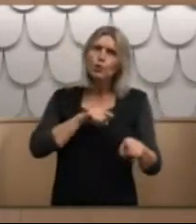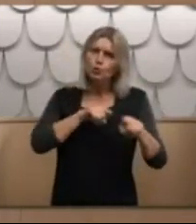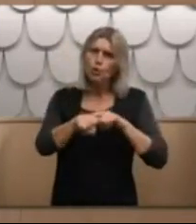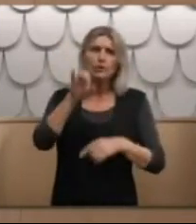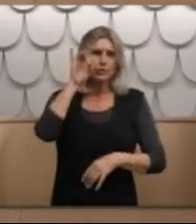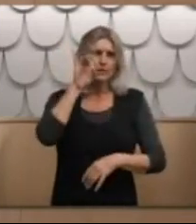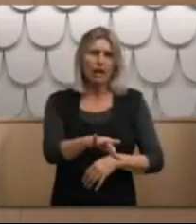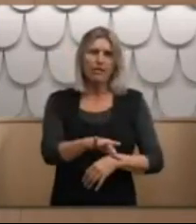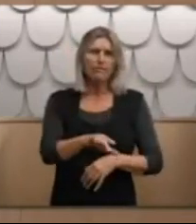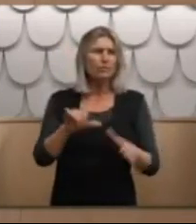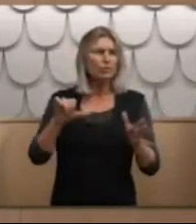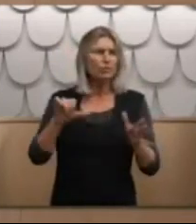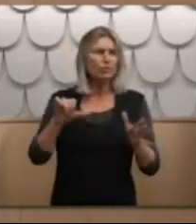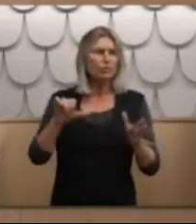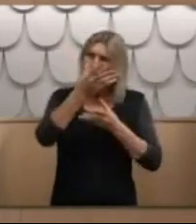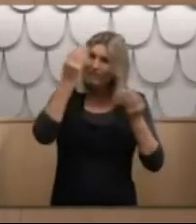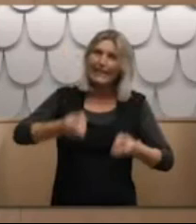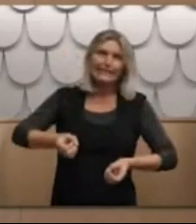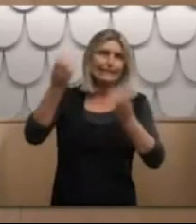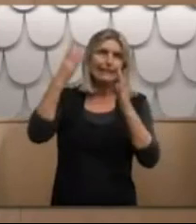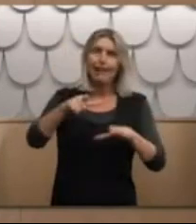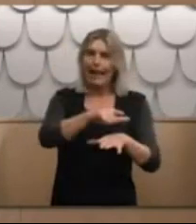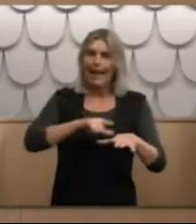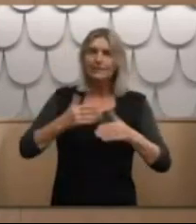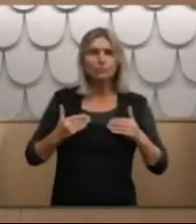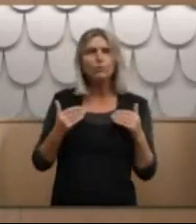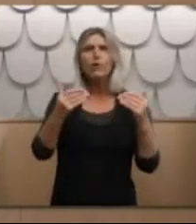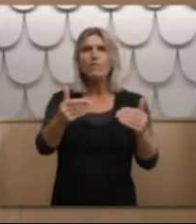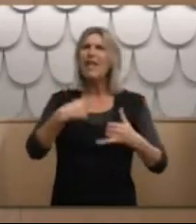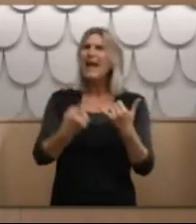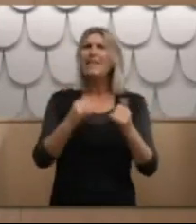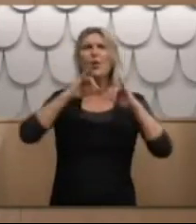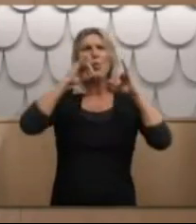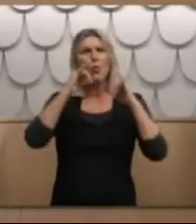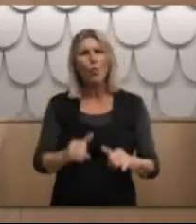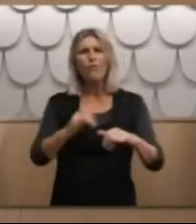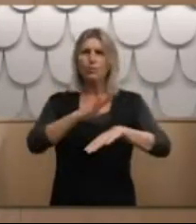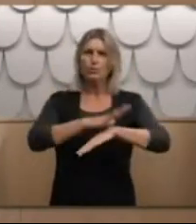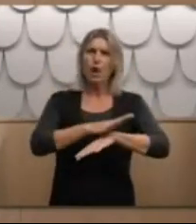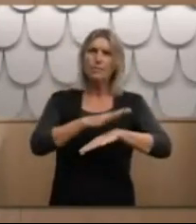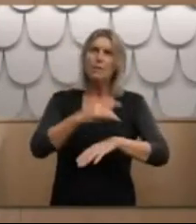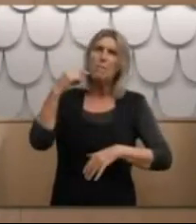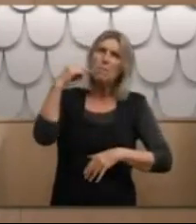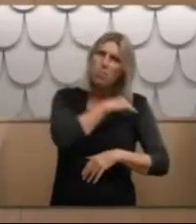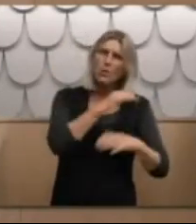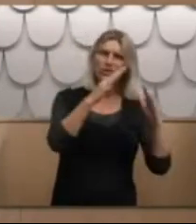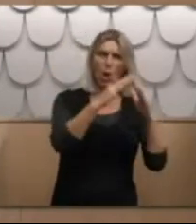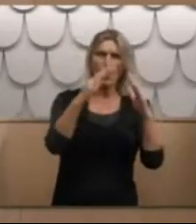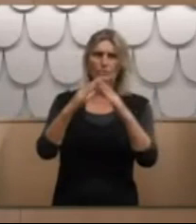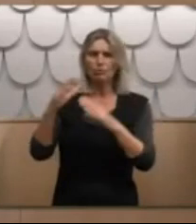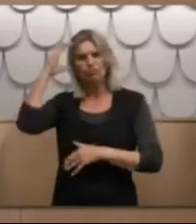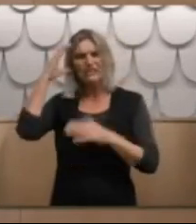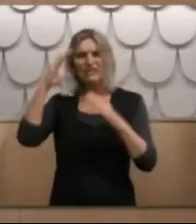hard to put Lake Ellis behind you and the other awful times you had at the boys' residential homes,